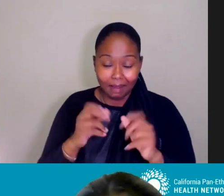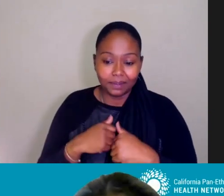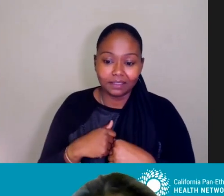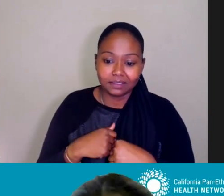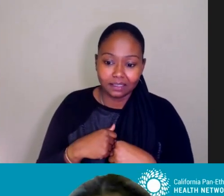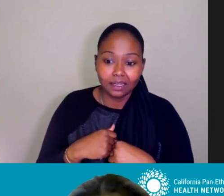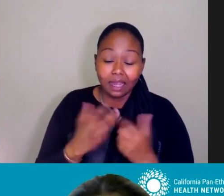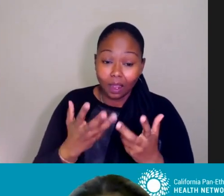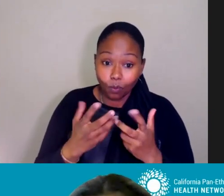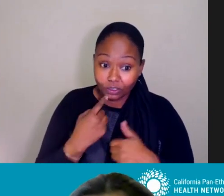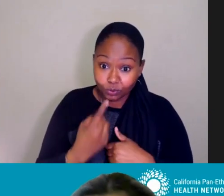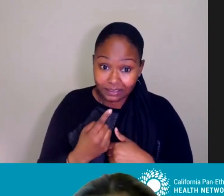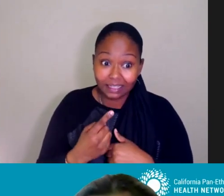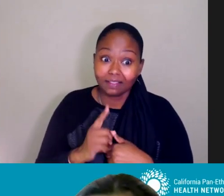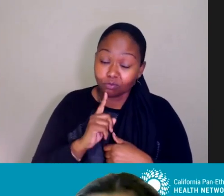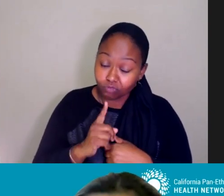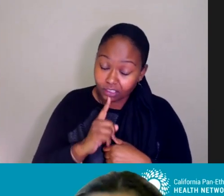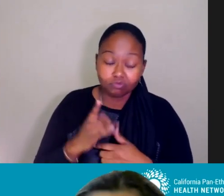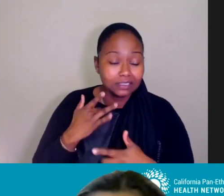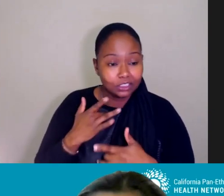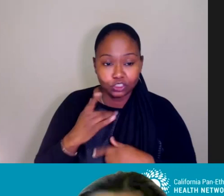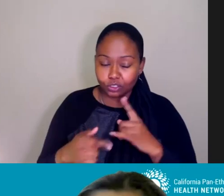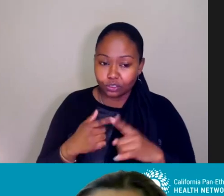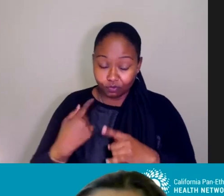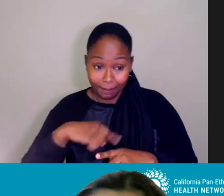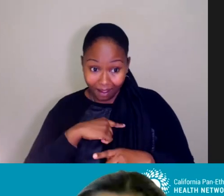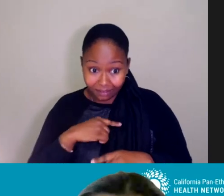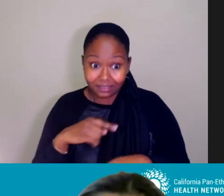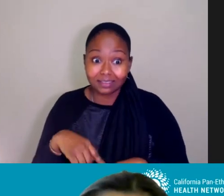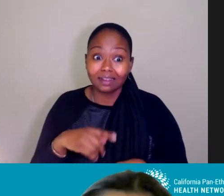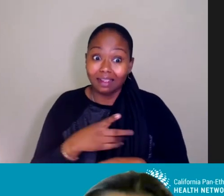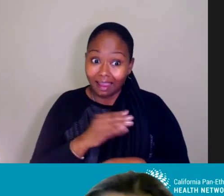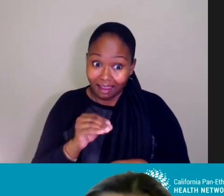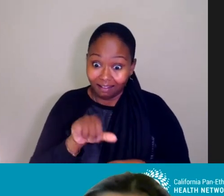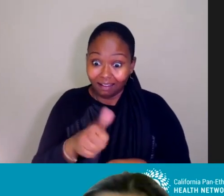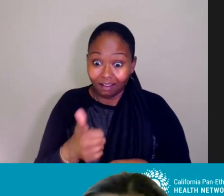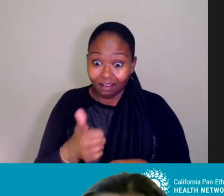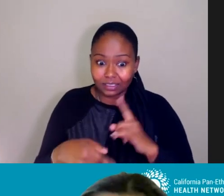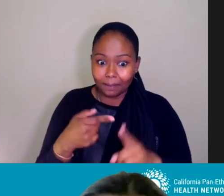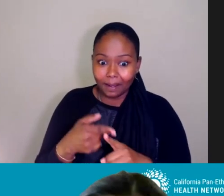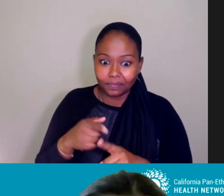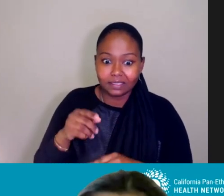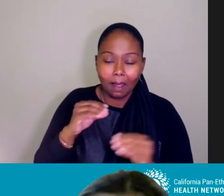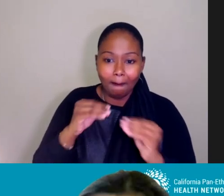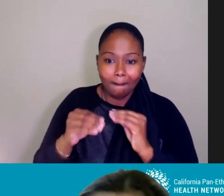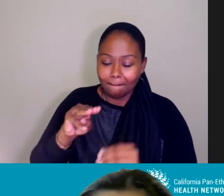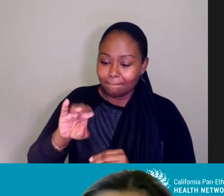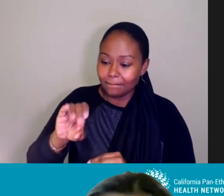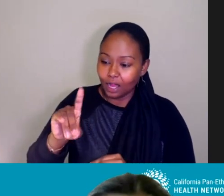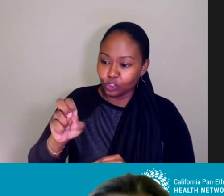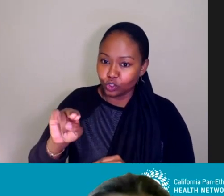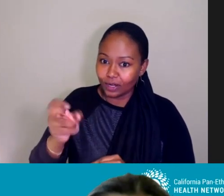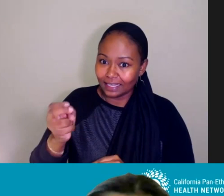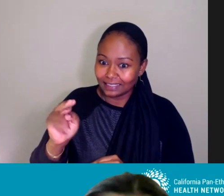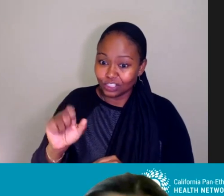lay out there. There are some really significant concerns from us and others about this modernization or reform or I'm not sure what the current